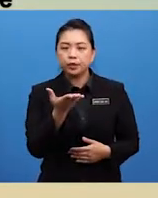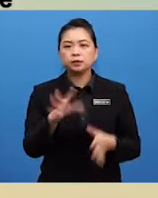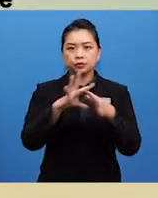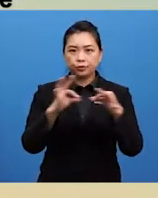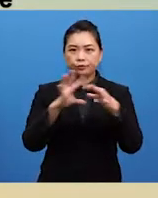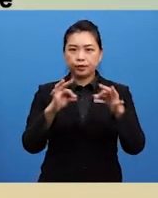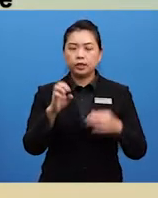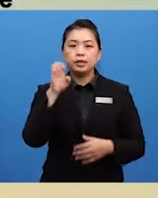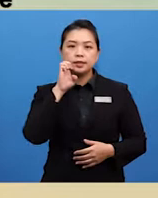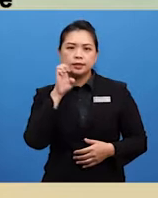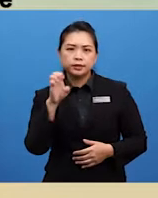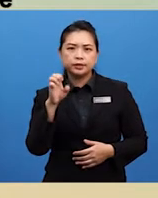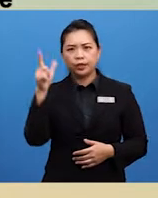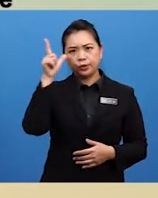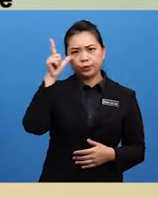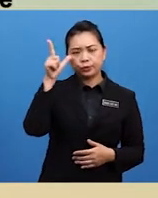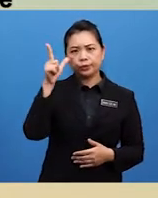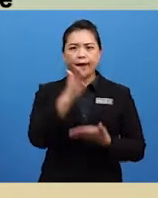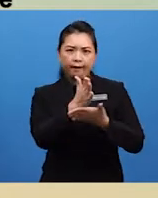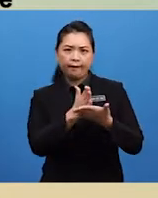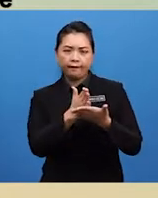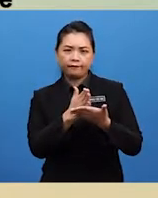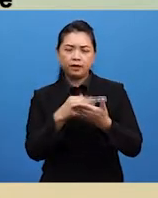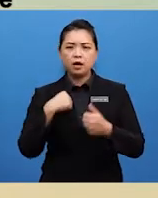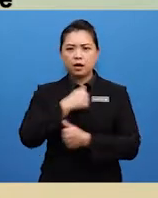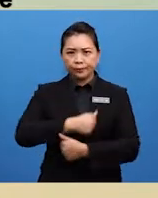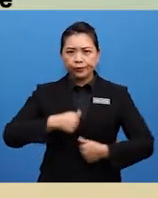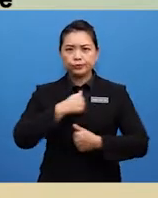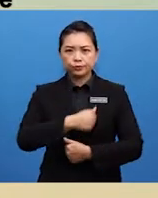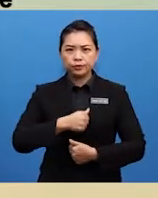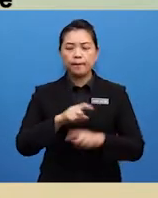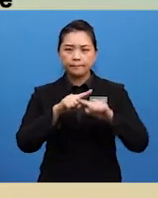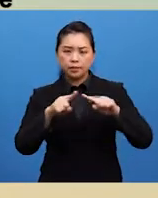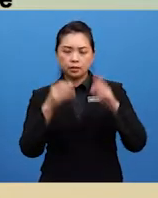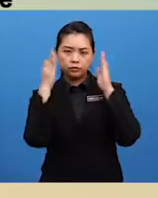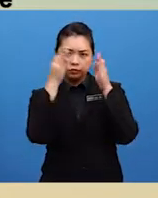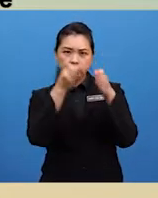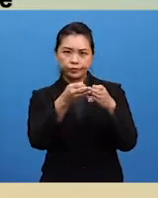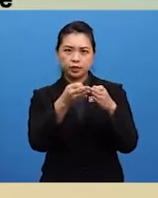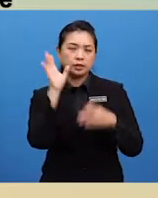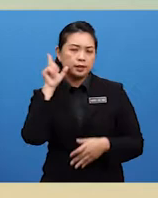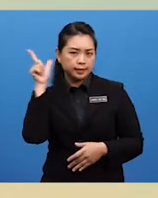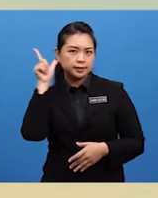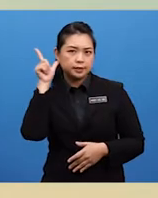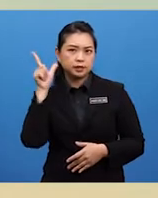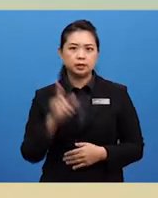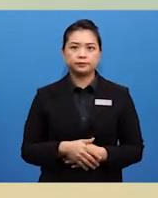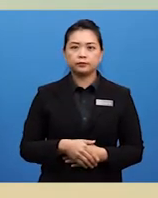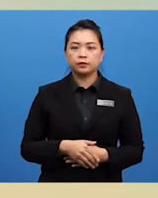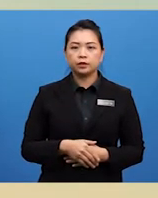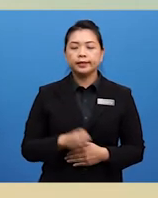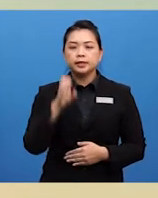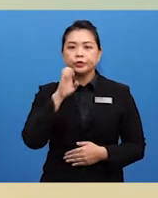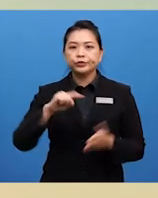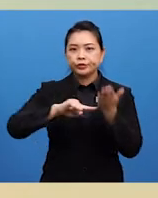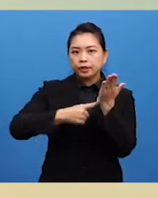story. She looked half-amused but concentrated on listening anyway. She started